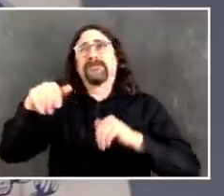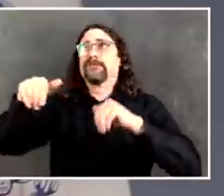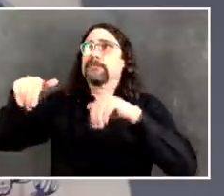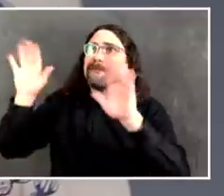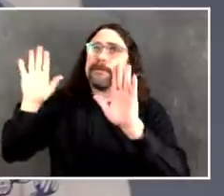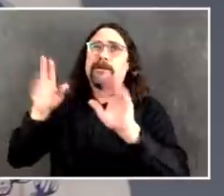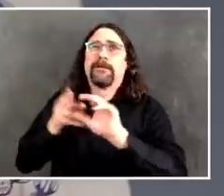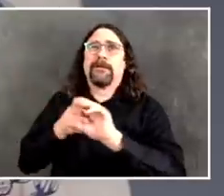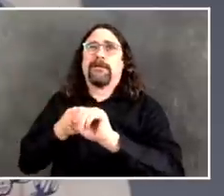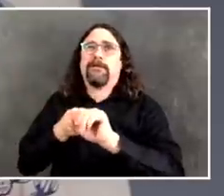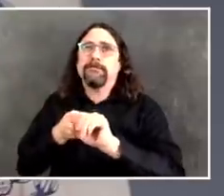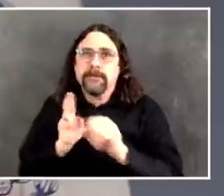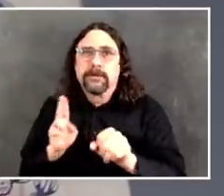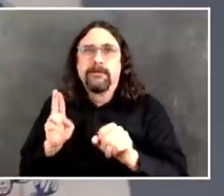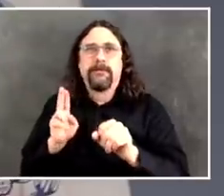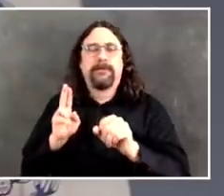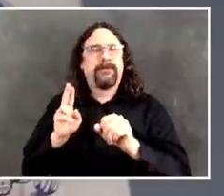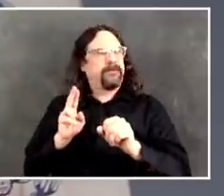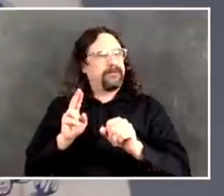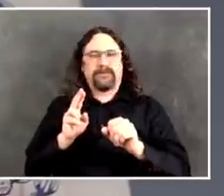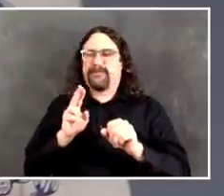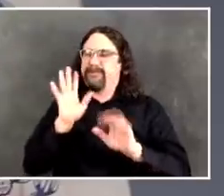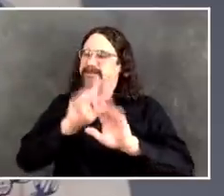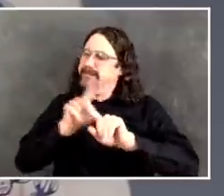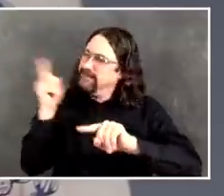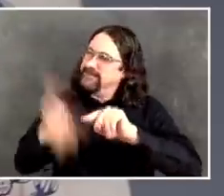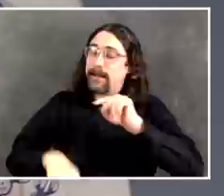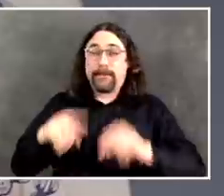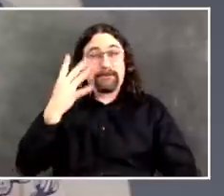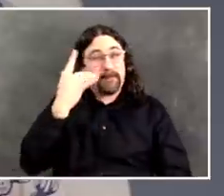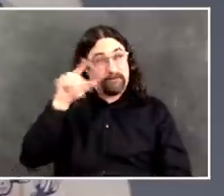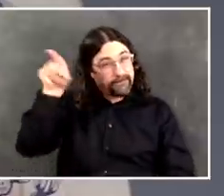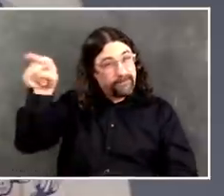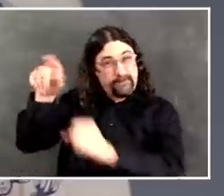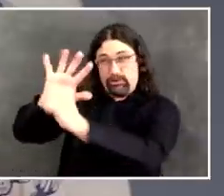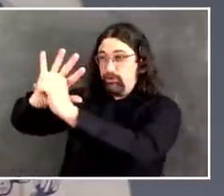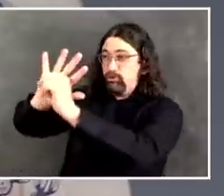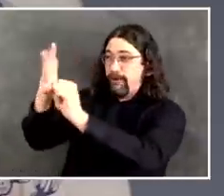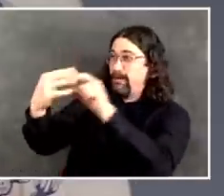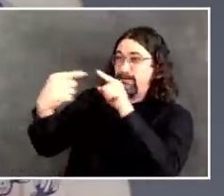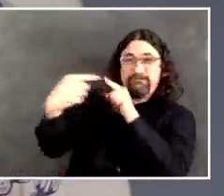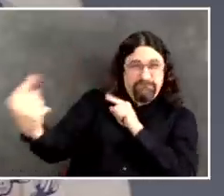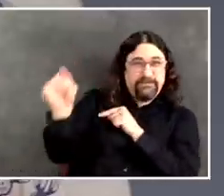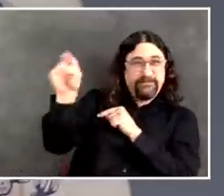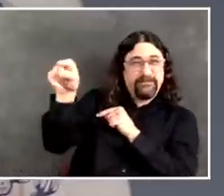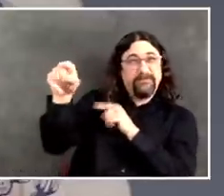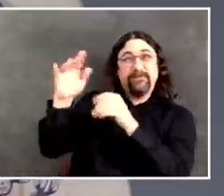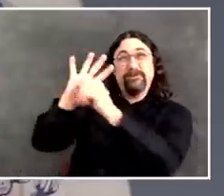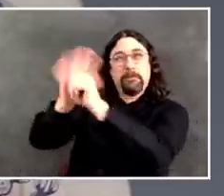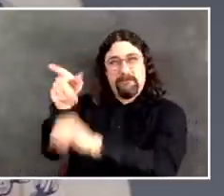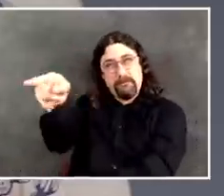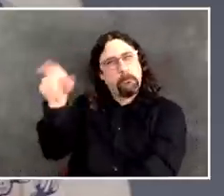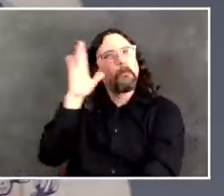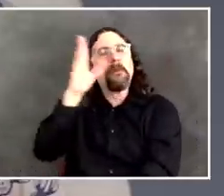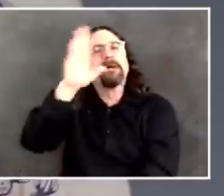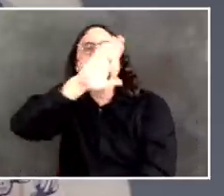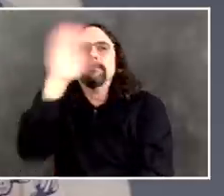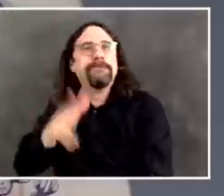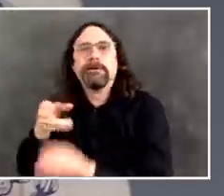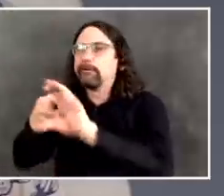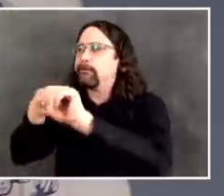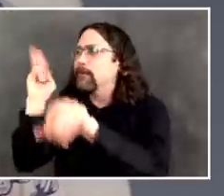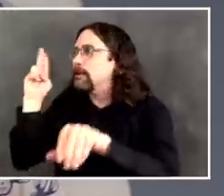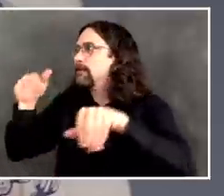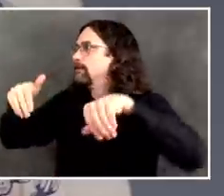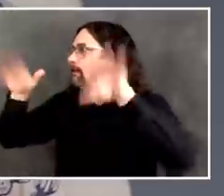will come back and we're going to come back with all the energy all the strength all the vibrancy that New York City has been known for for generation upon